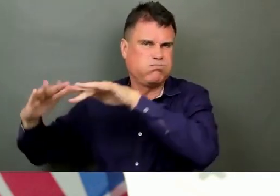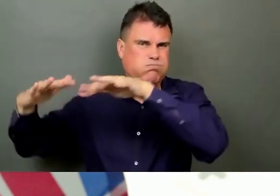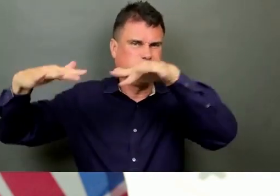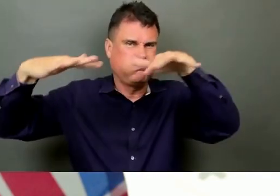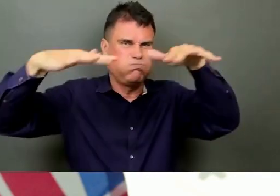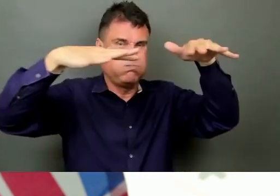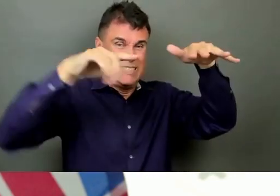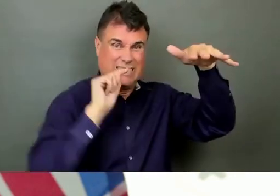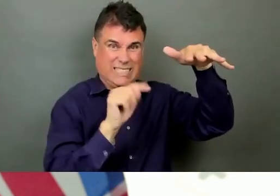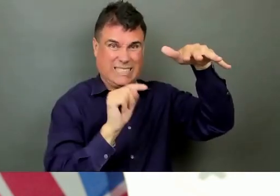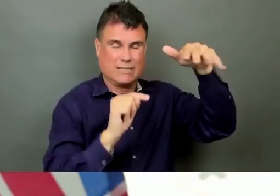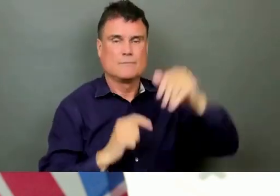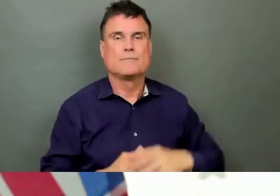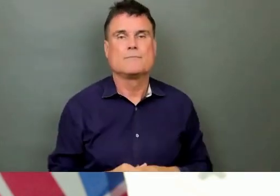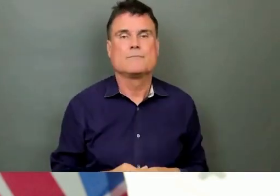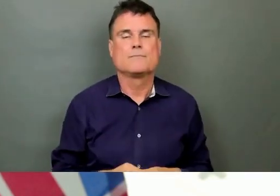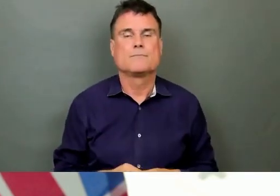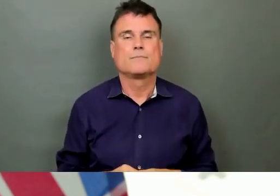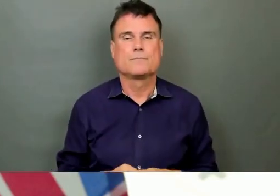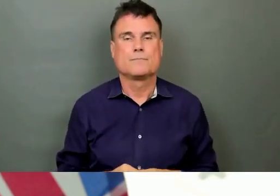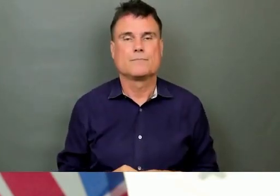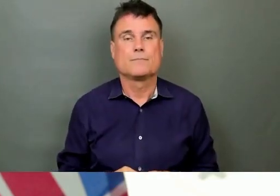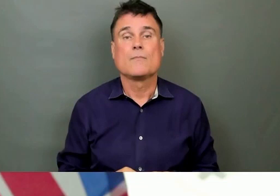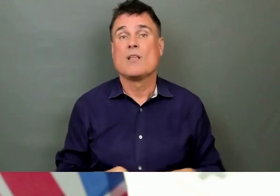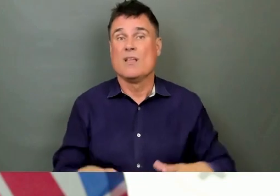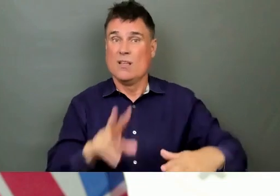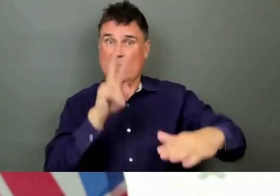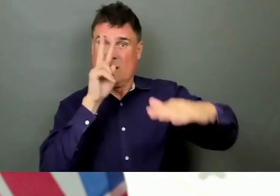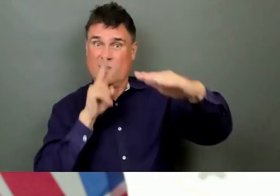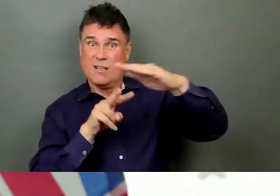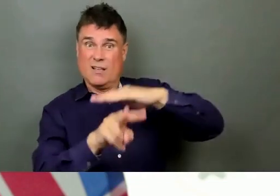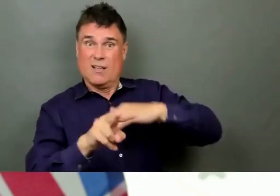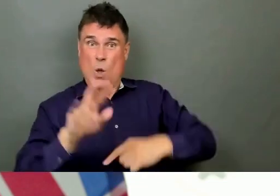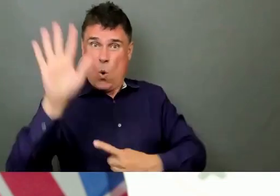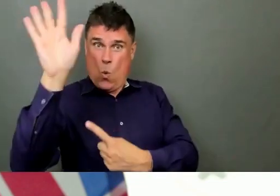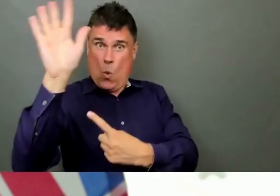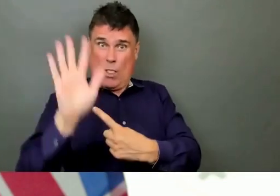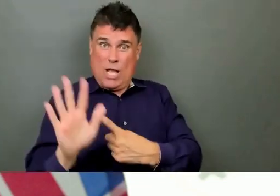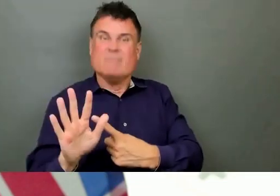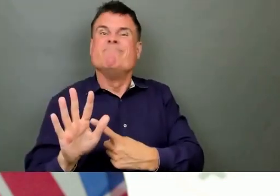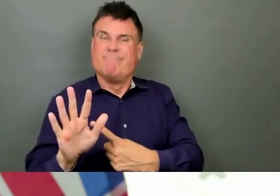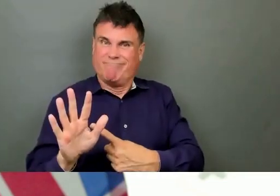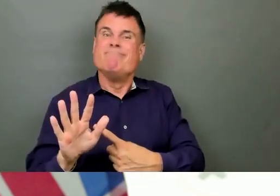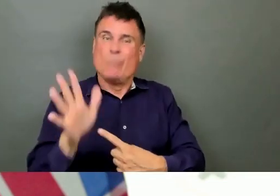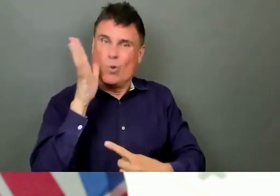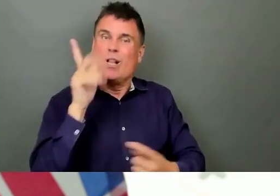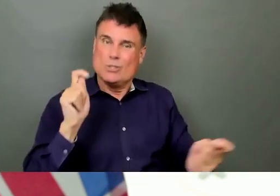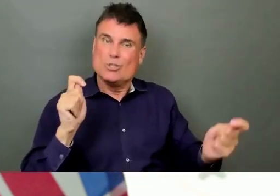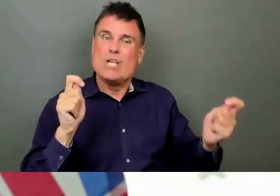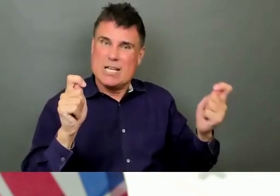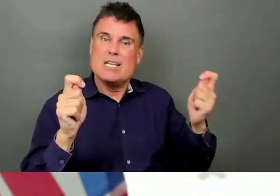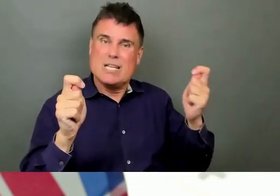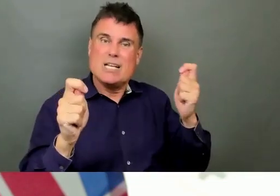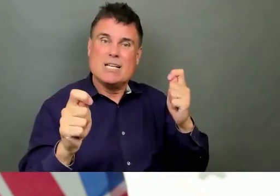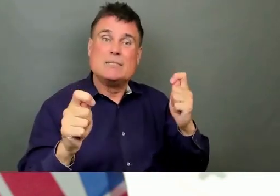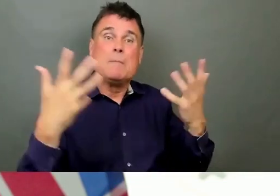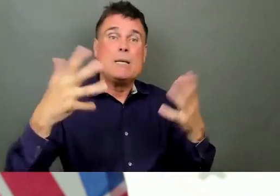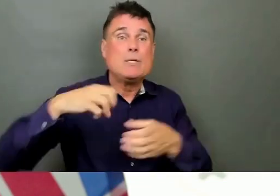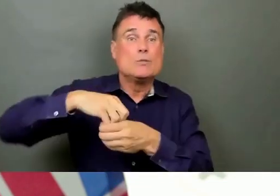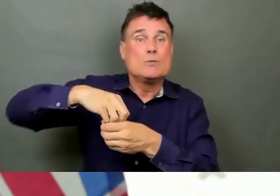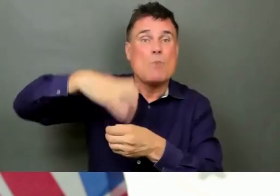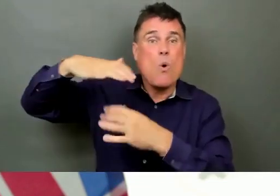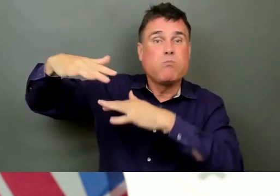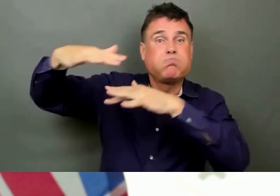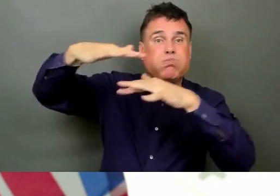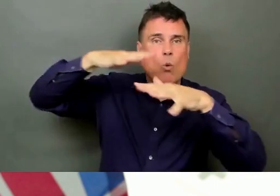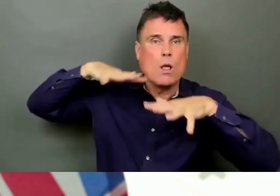and that that change may start bringing smoke to other parts of the province as well. So not only is it going to be